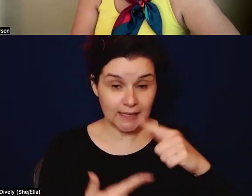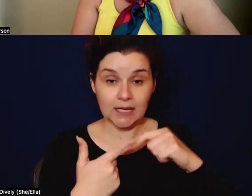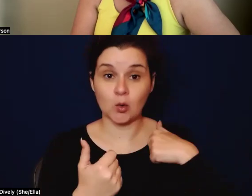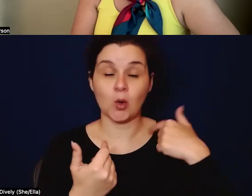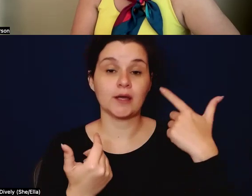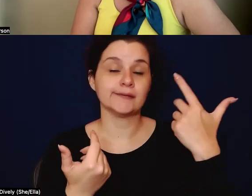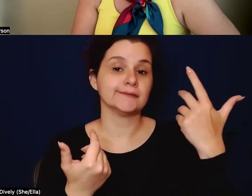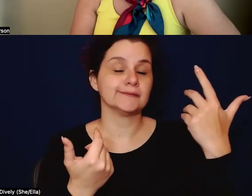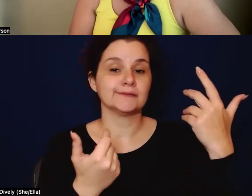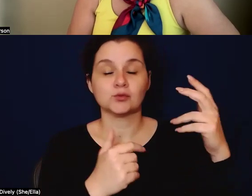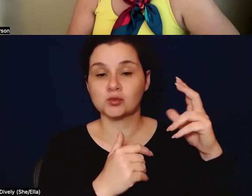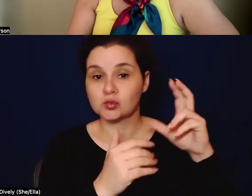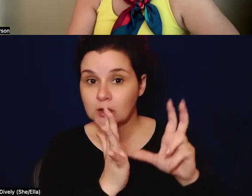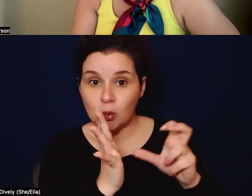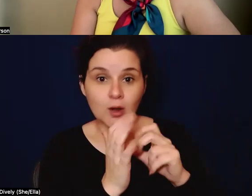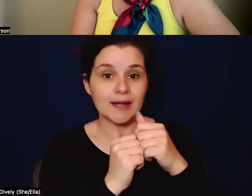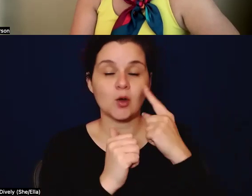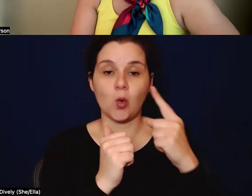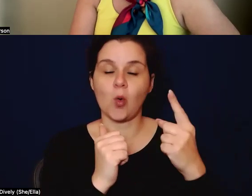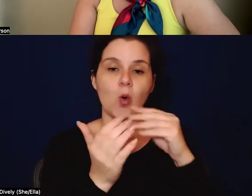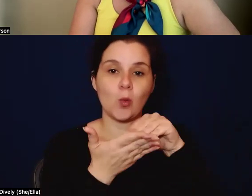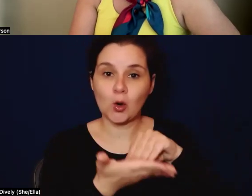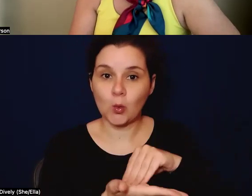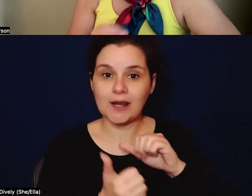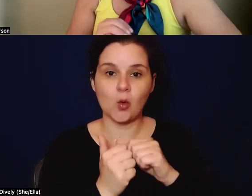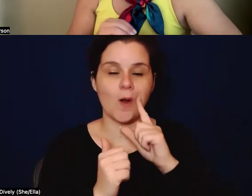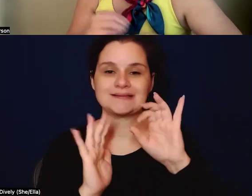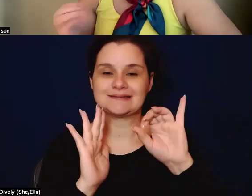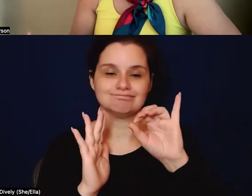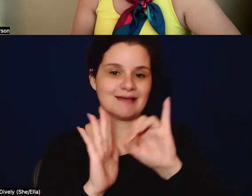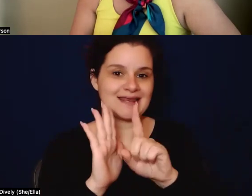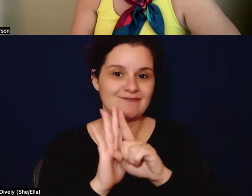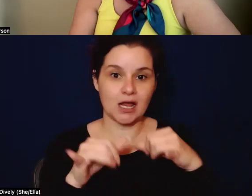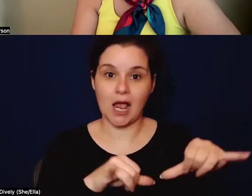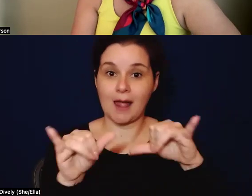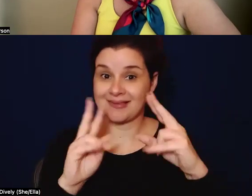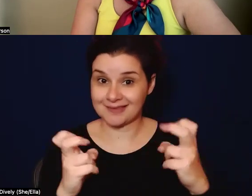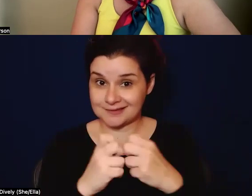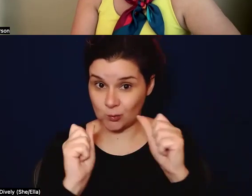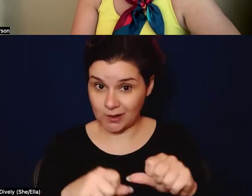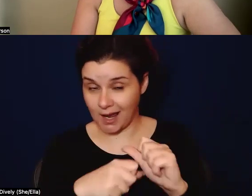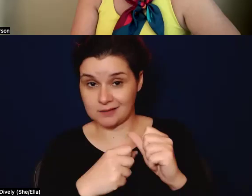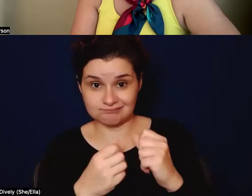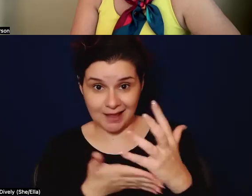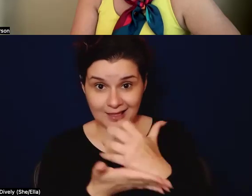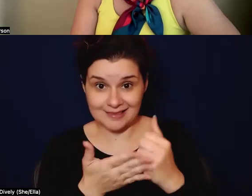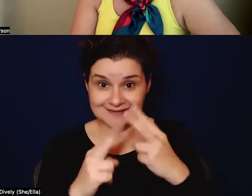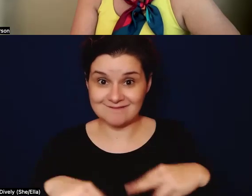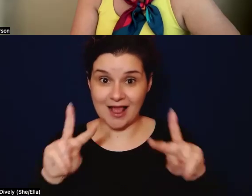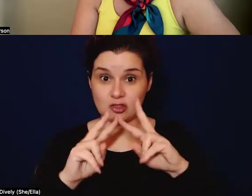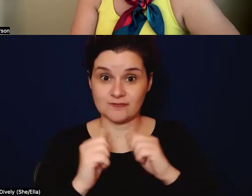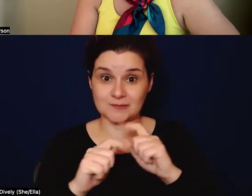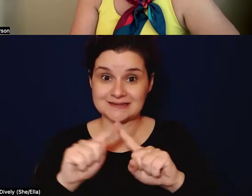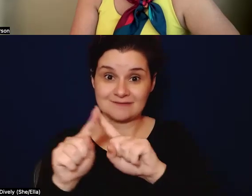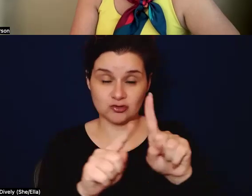or identifying common themes that can really help us to create value from these different evaluation techniques?